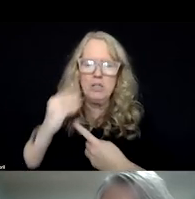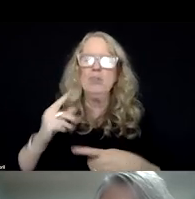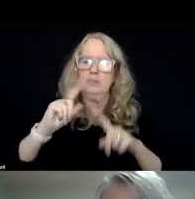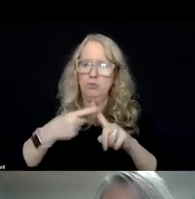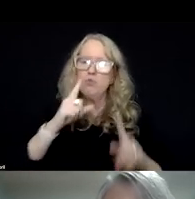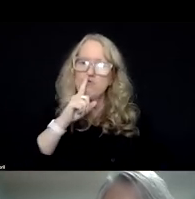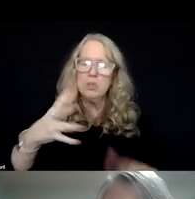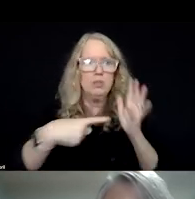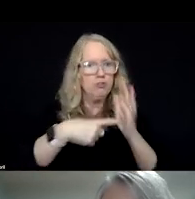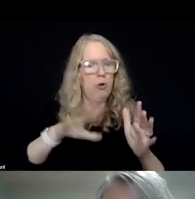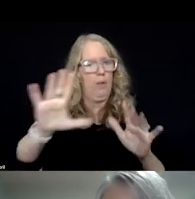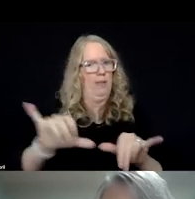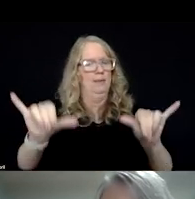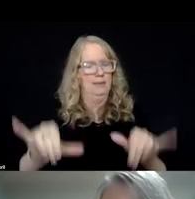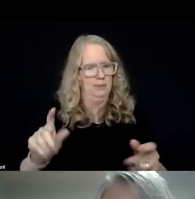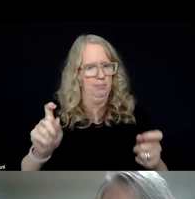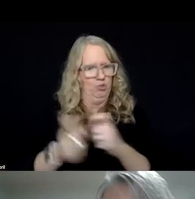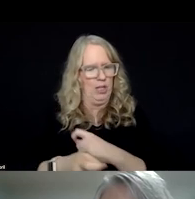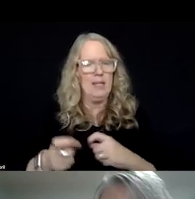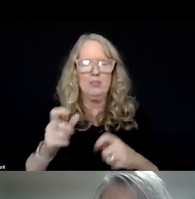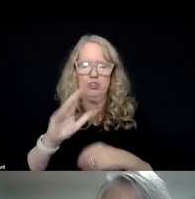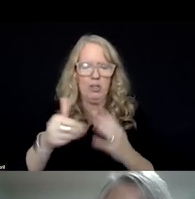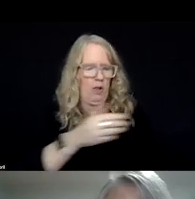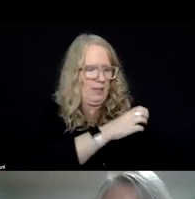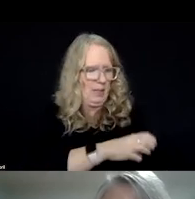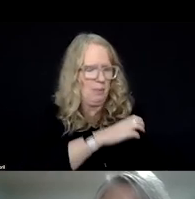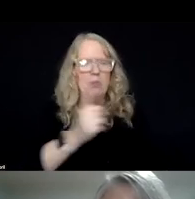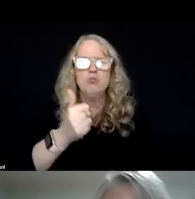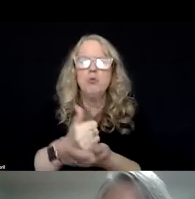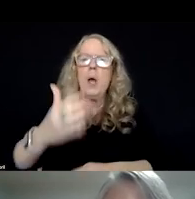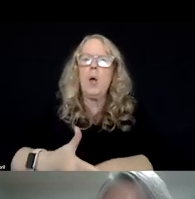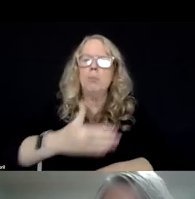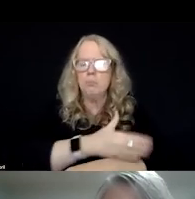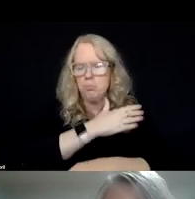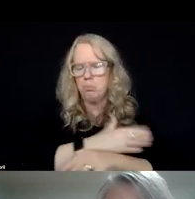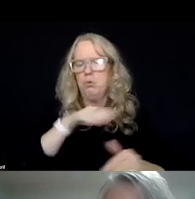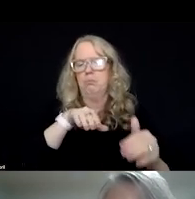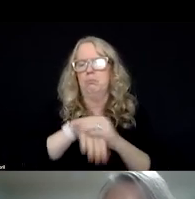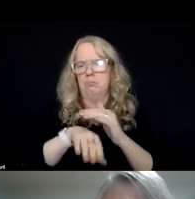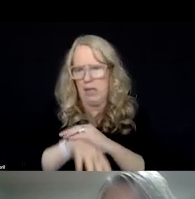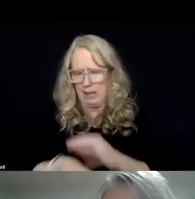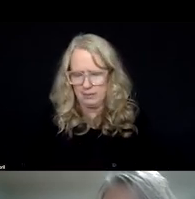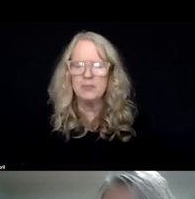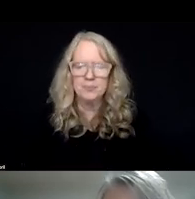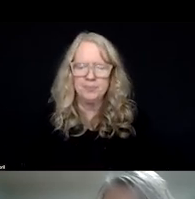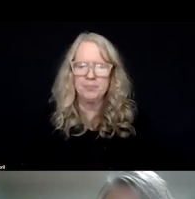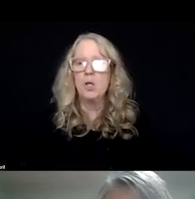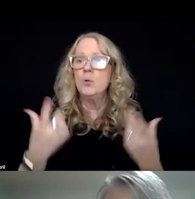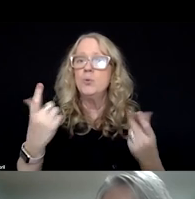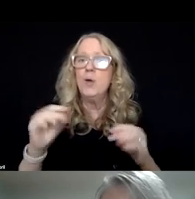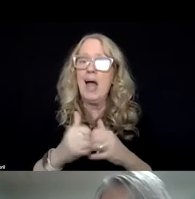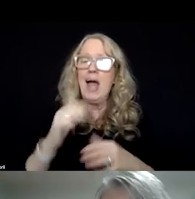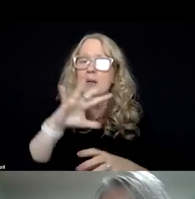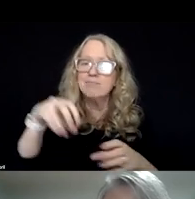Realize system change, develop clinical capacity, and improve service access. And we're doing that by engaging with expert